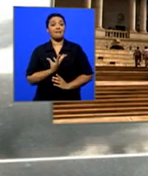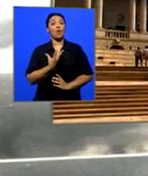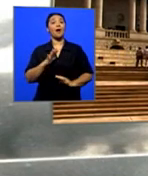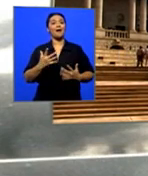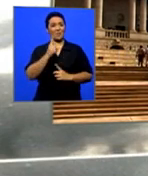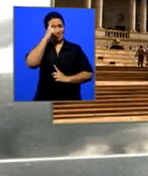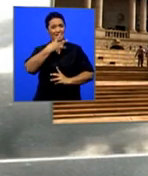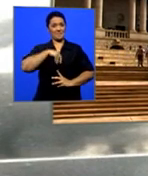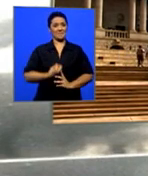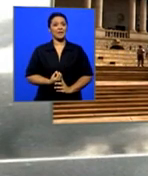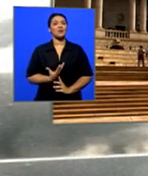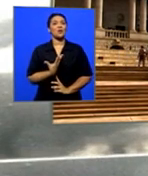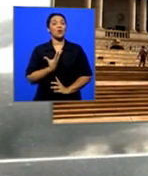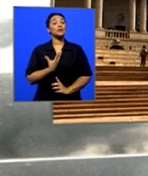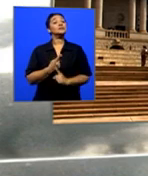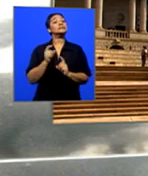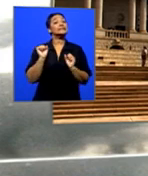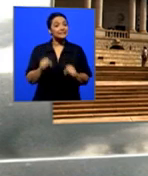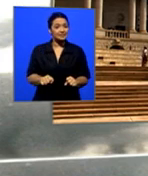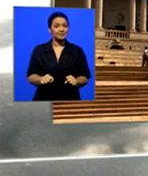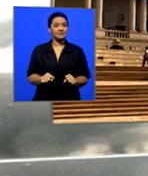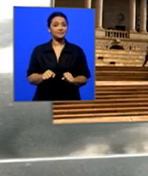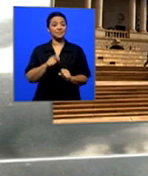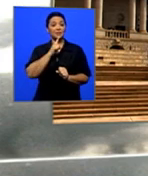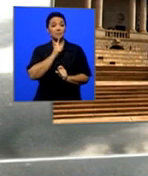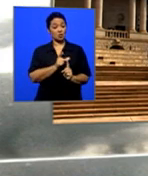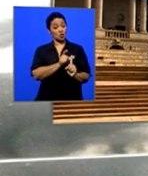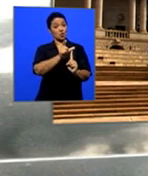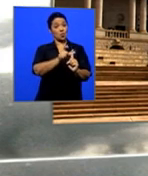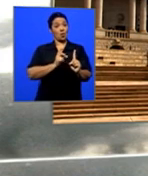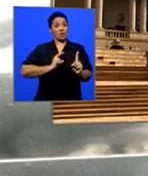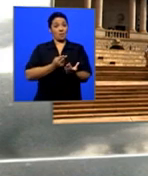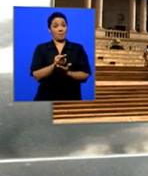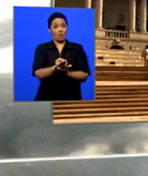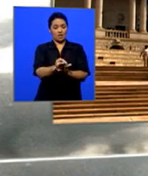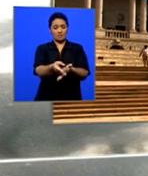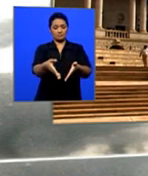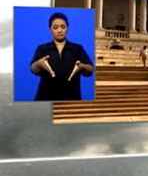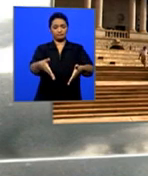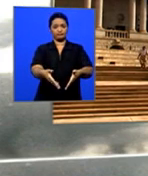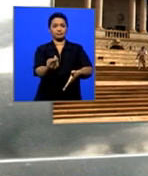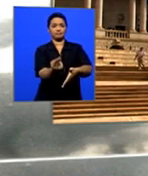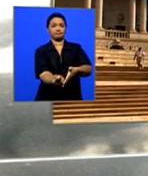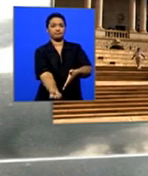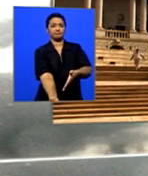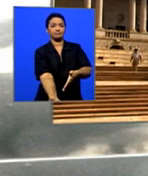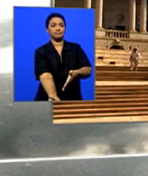are watching. So that, yes, that one body goes into the ground. But somehow,